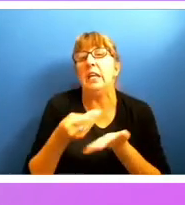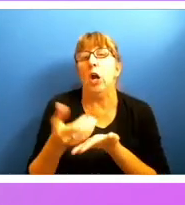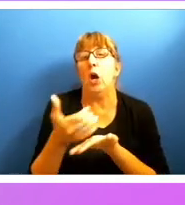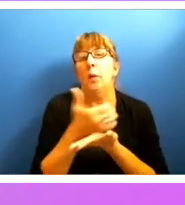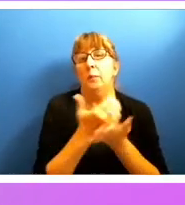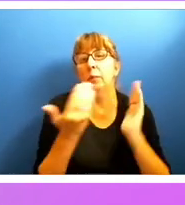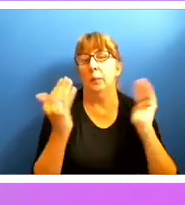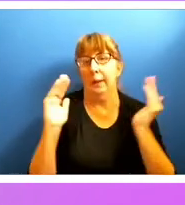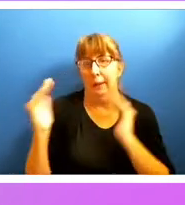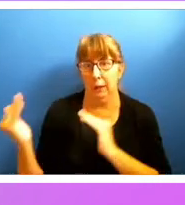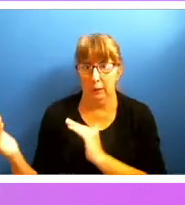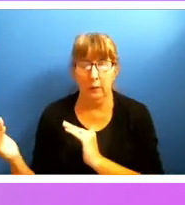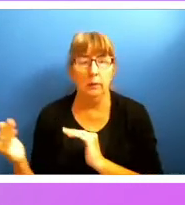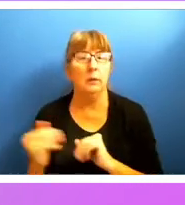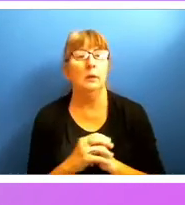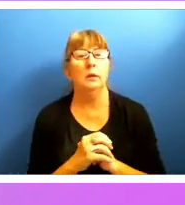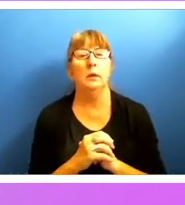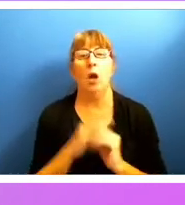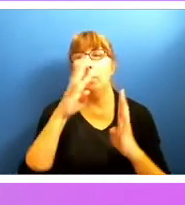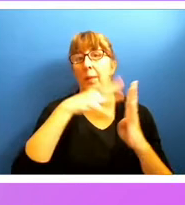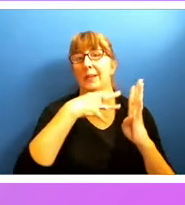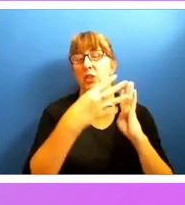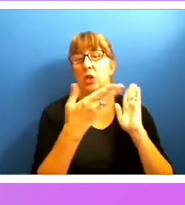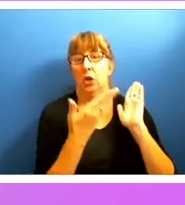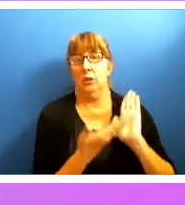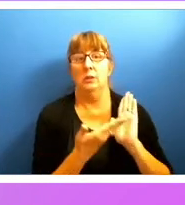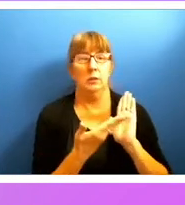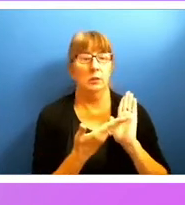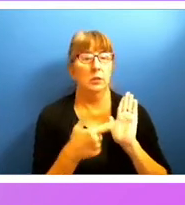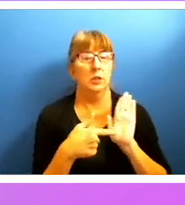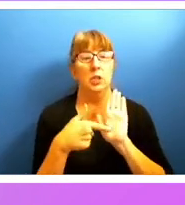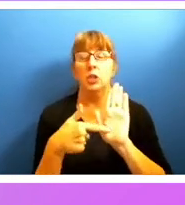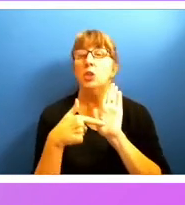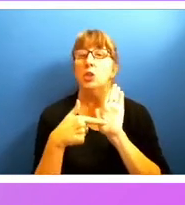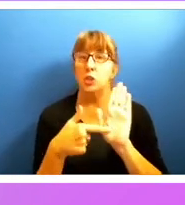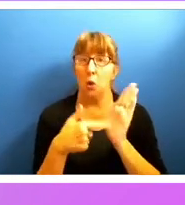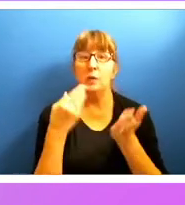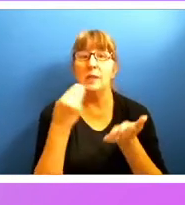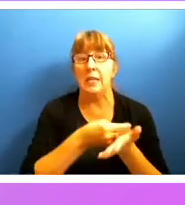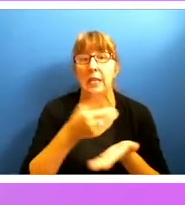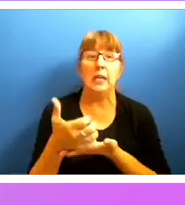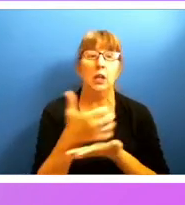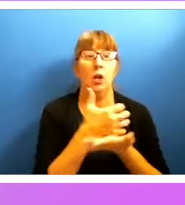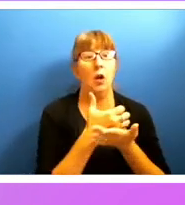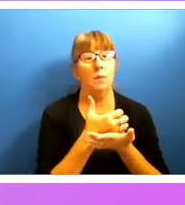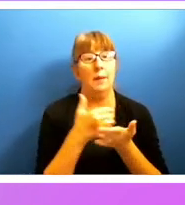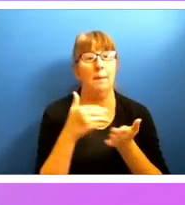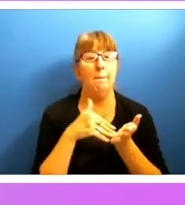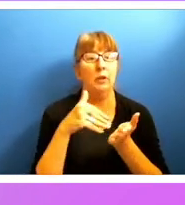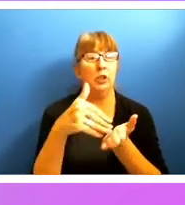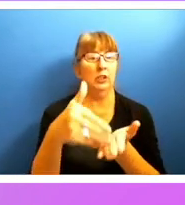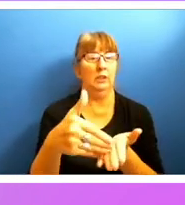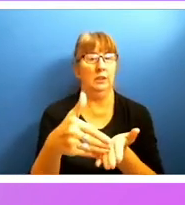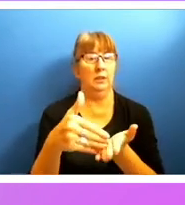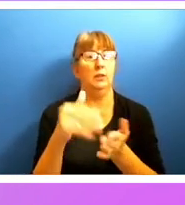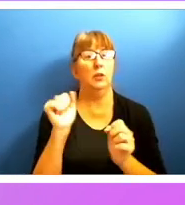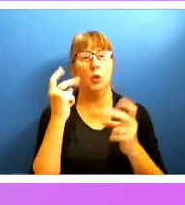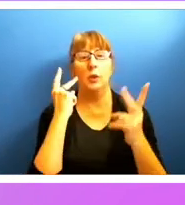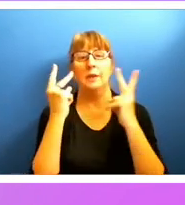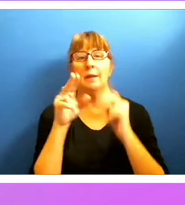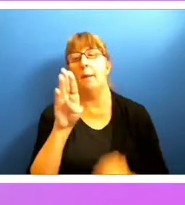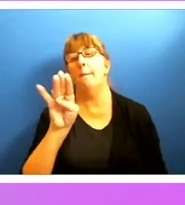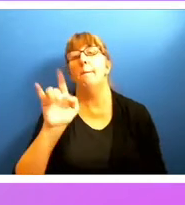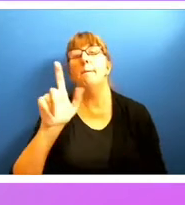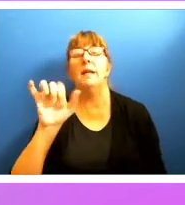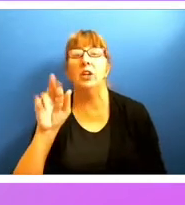that we have? And on the chart that I have here, just shows the disposable income, again, in billions, so you get that billions